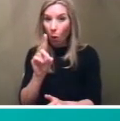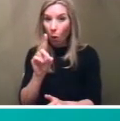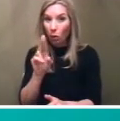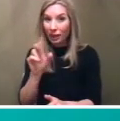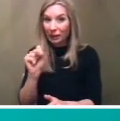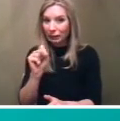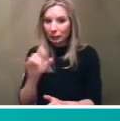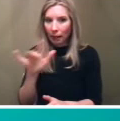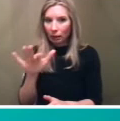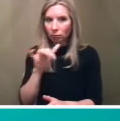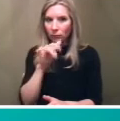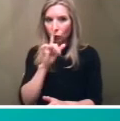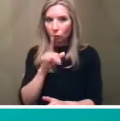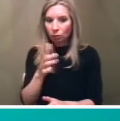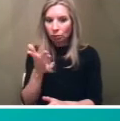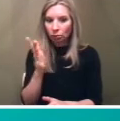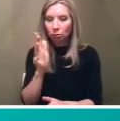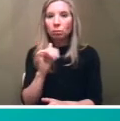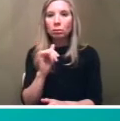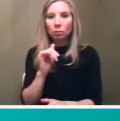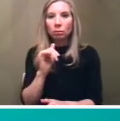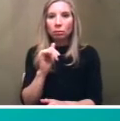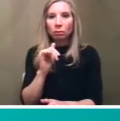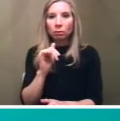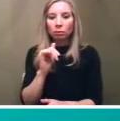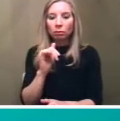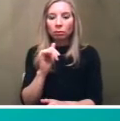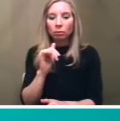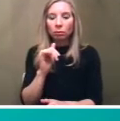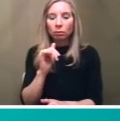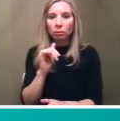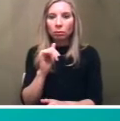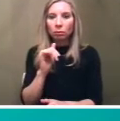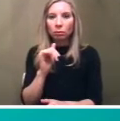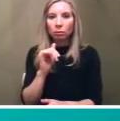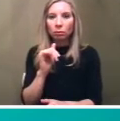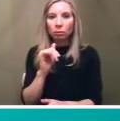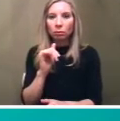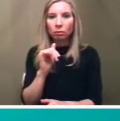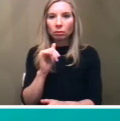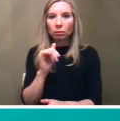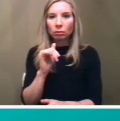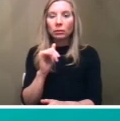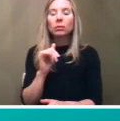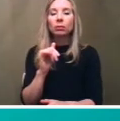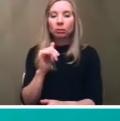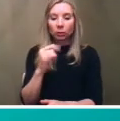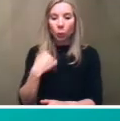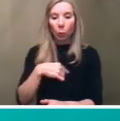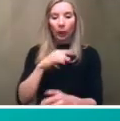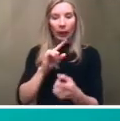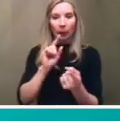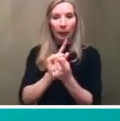about us yeah i think again yeah i mean so um yeah so fortunately um when we when we meet with otis